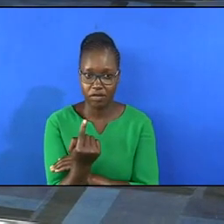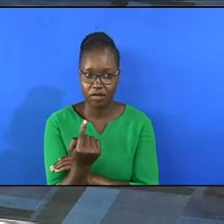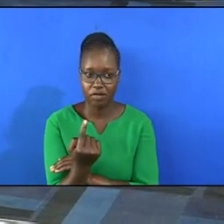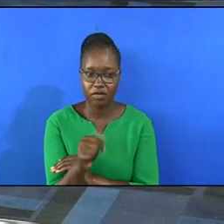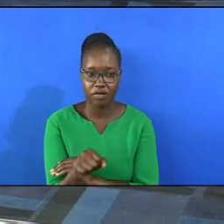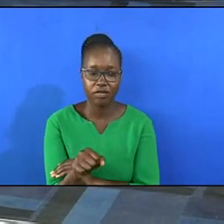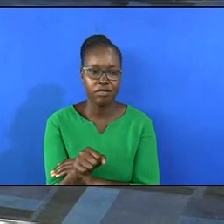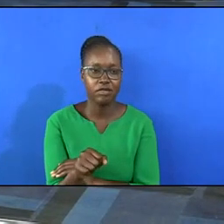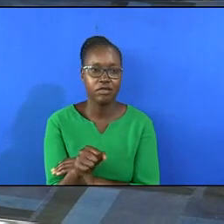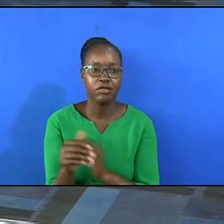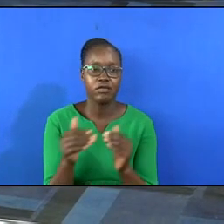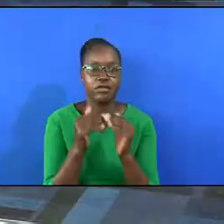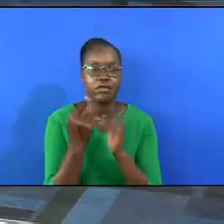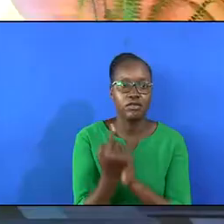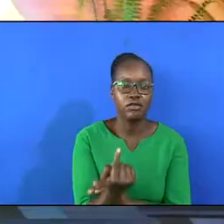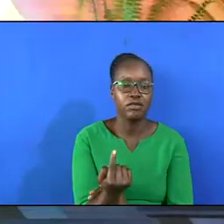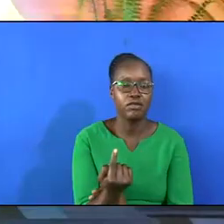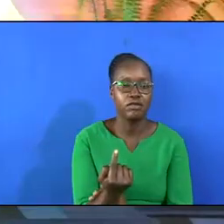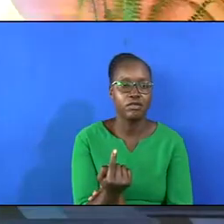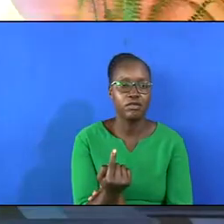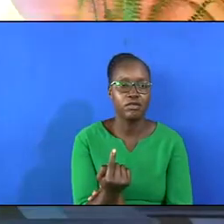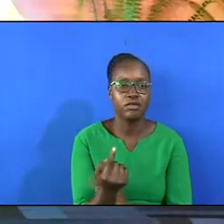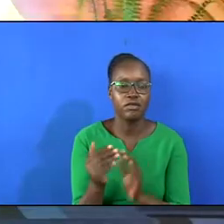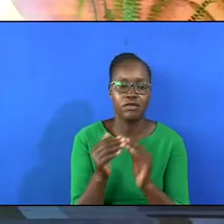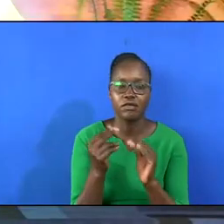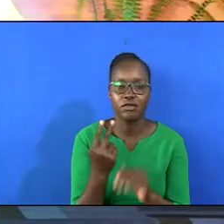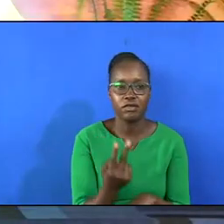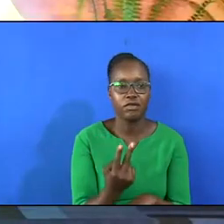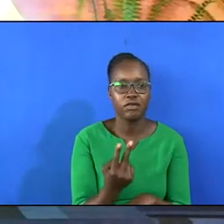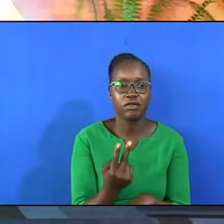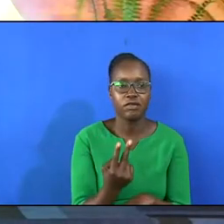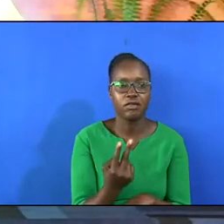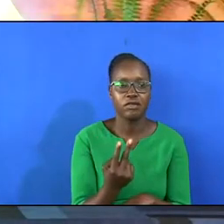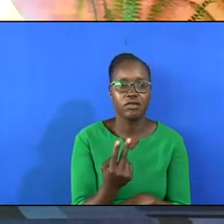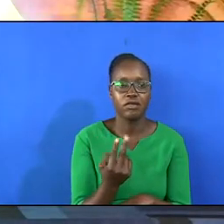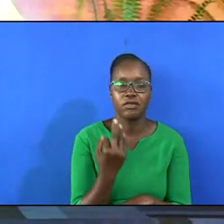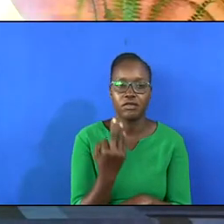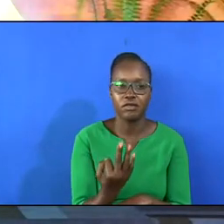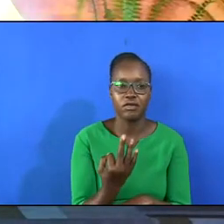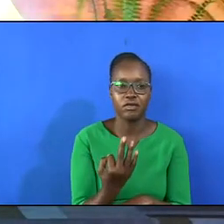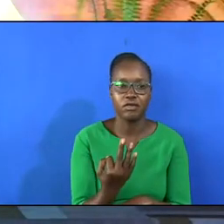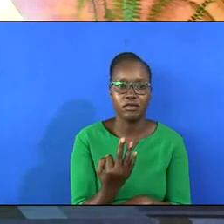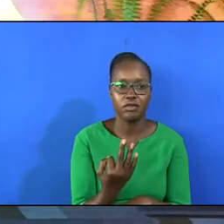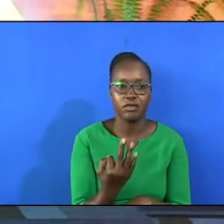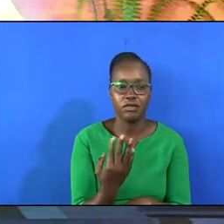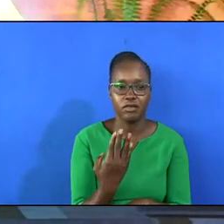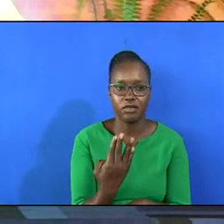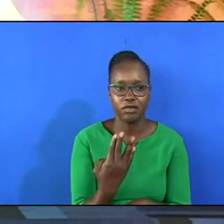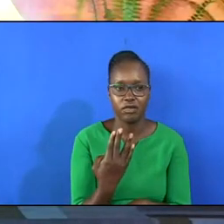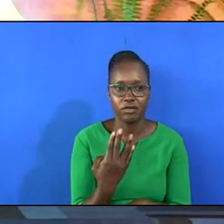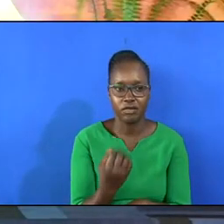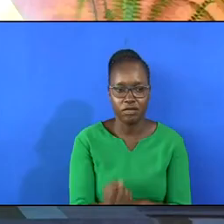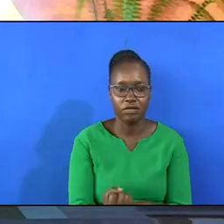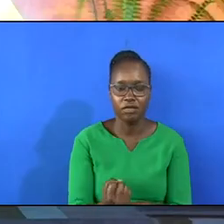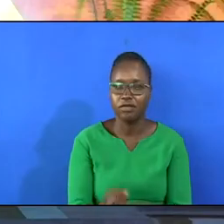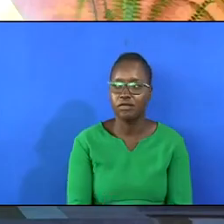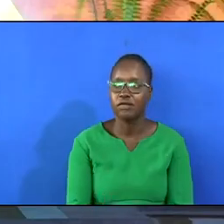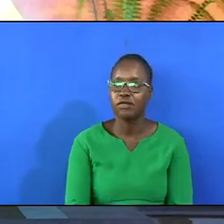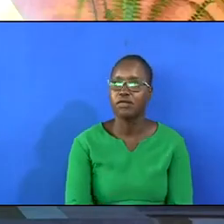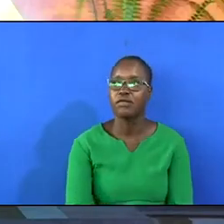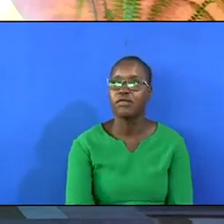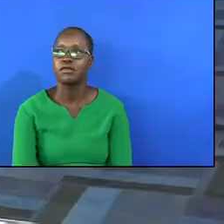yes level one level two level three level four and so on.